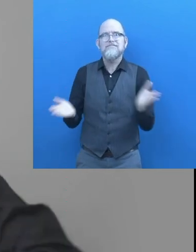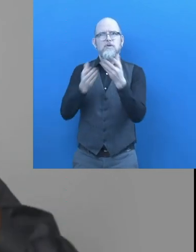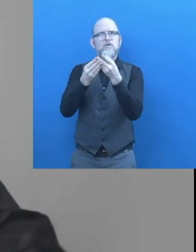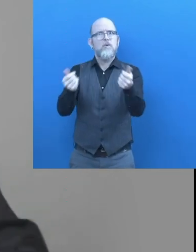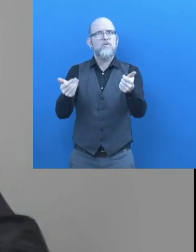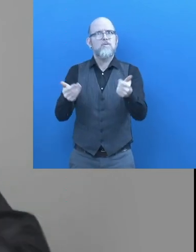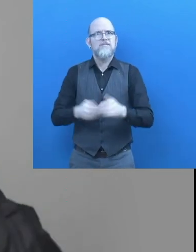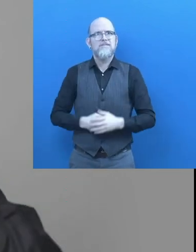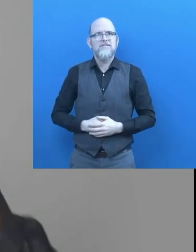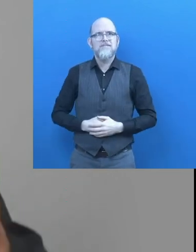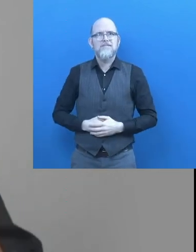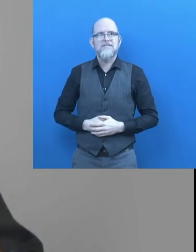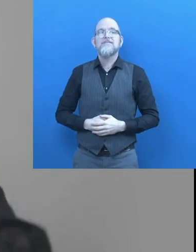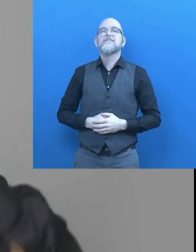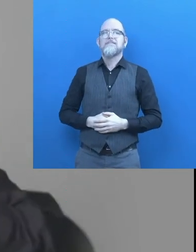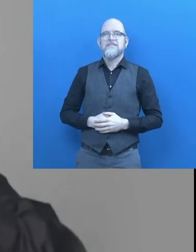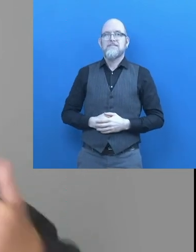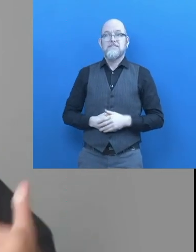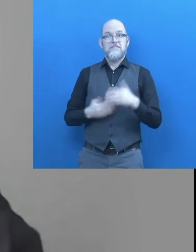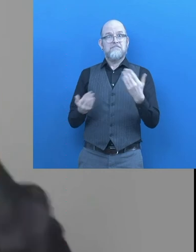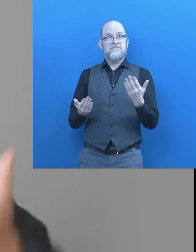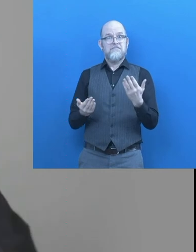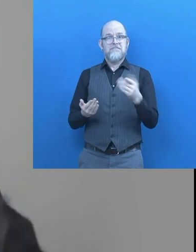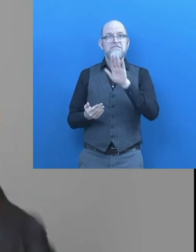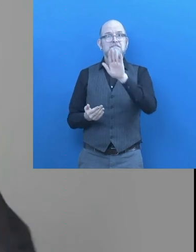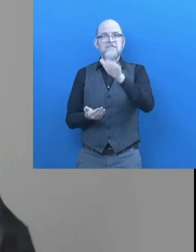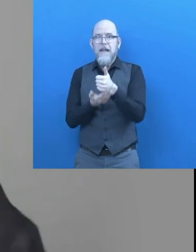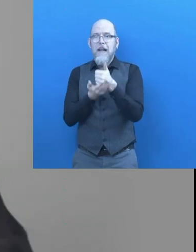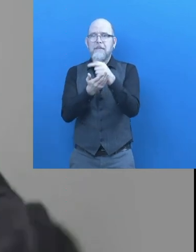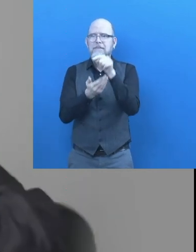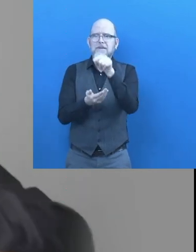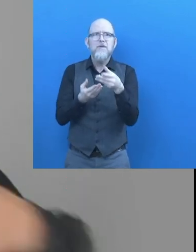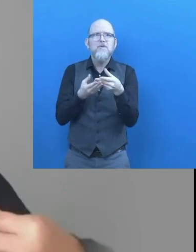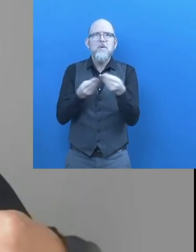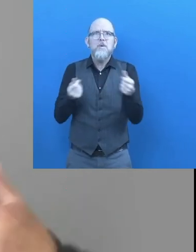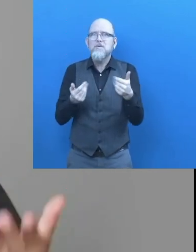continuing to innovate with technology with accessible solutions.